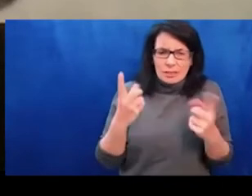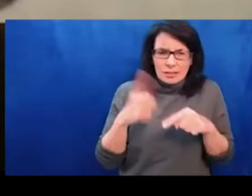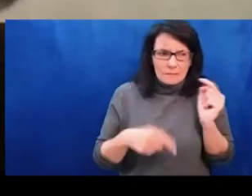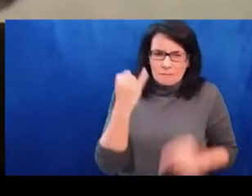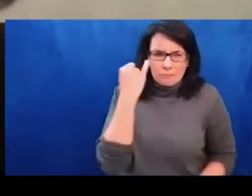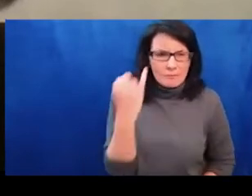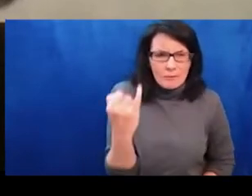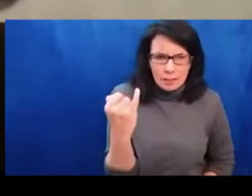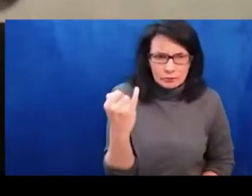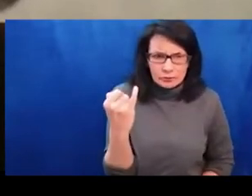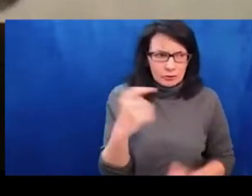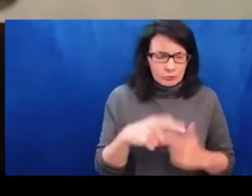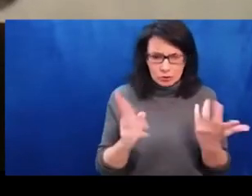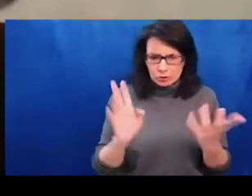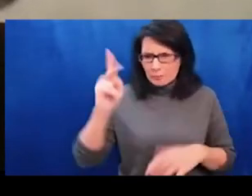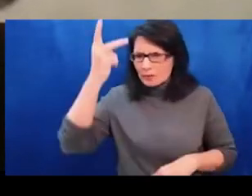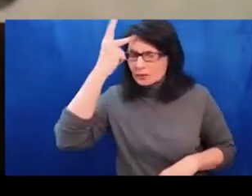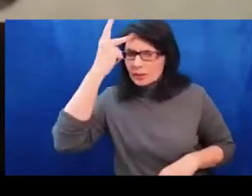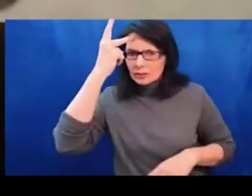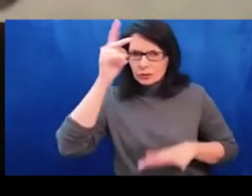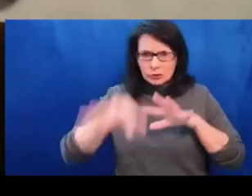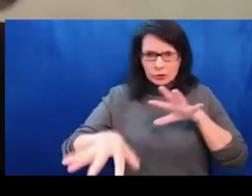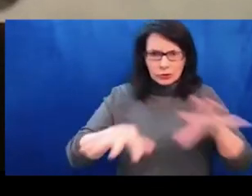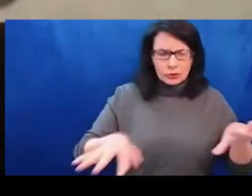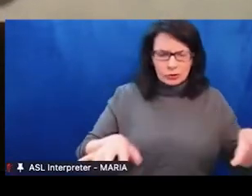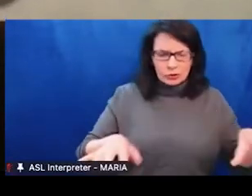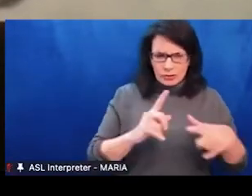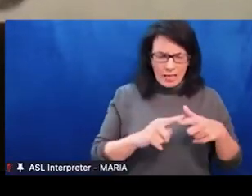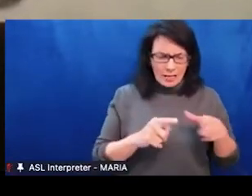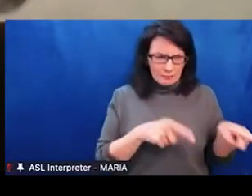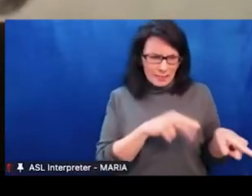will be and that your focus is on survival.